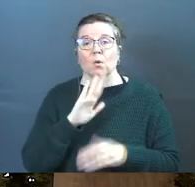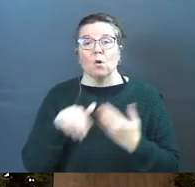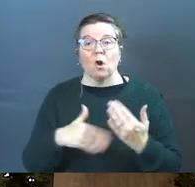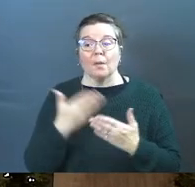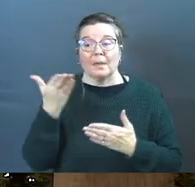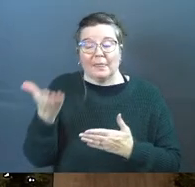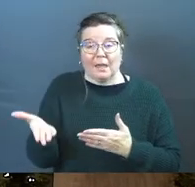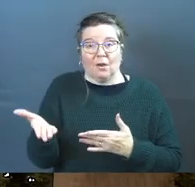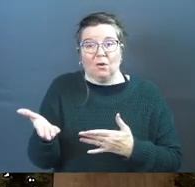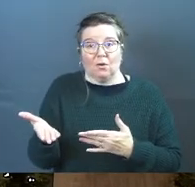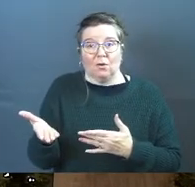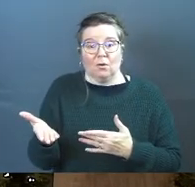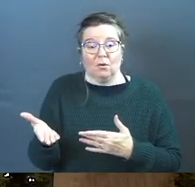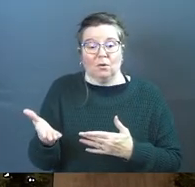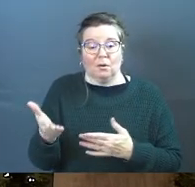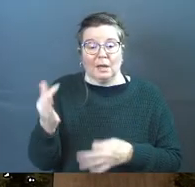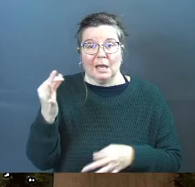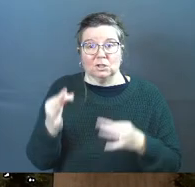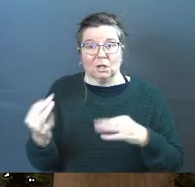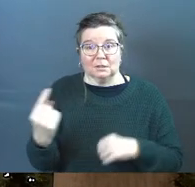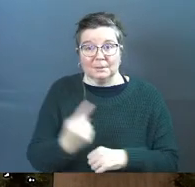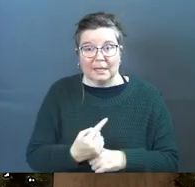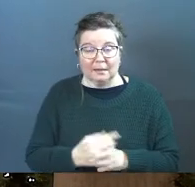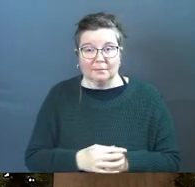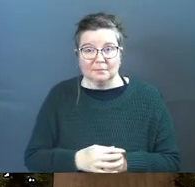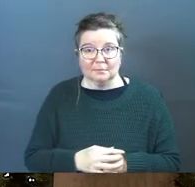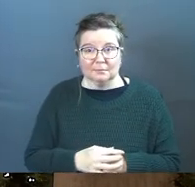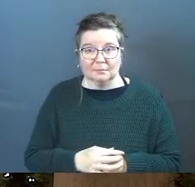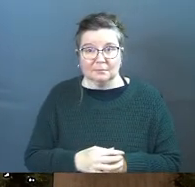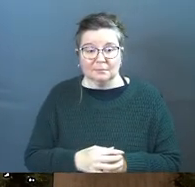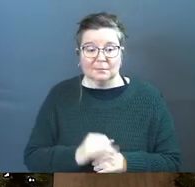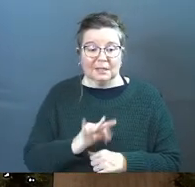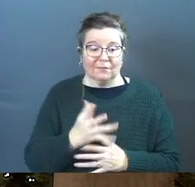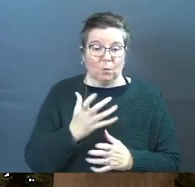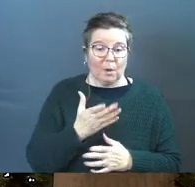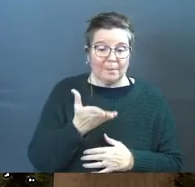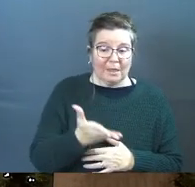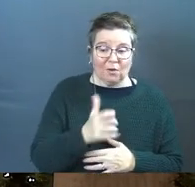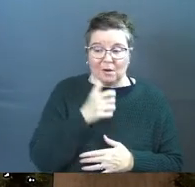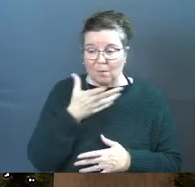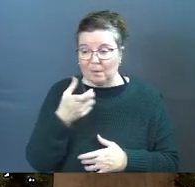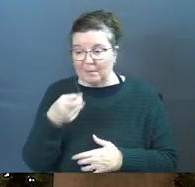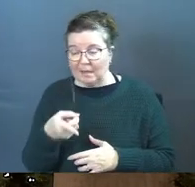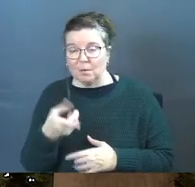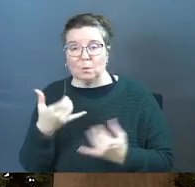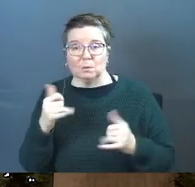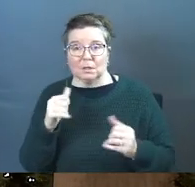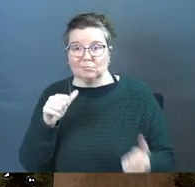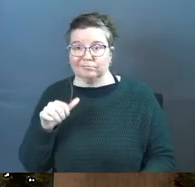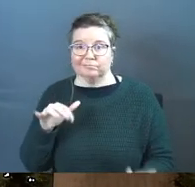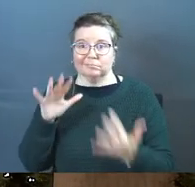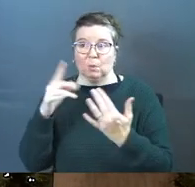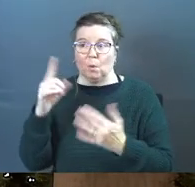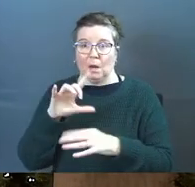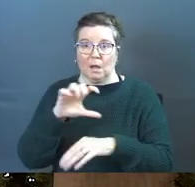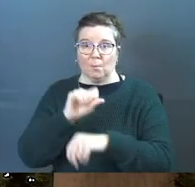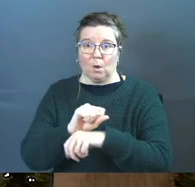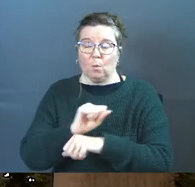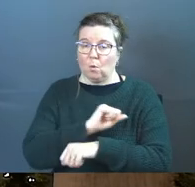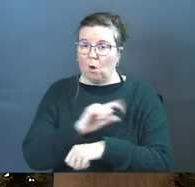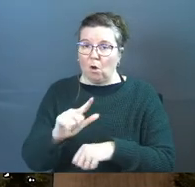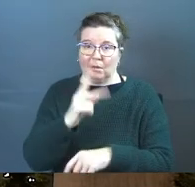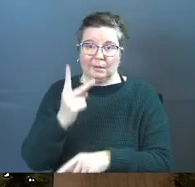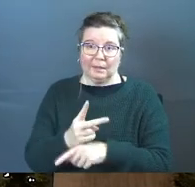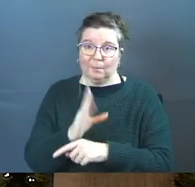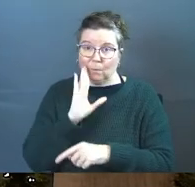all be there at judgment day whether you want to or not it is the one appointment we will